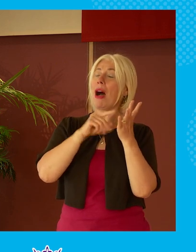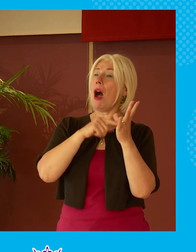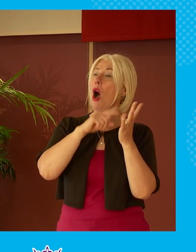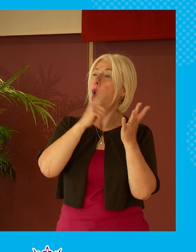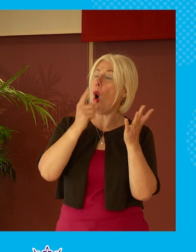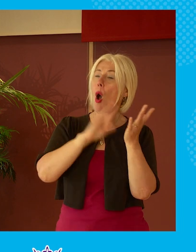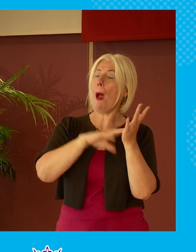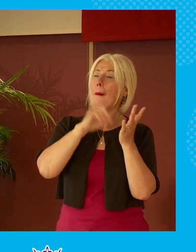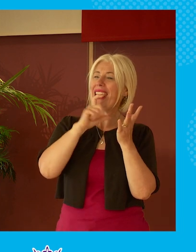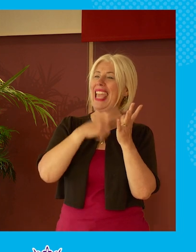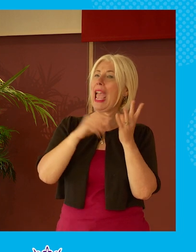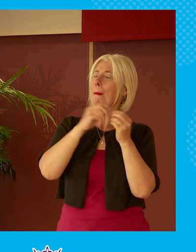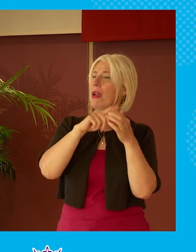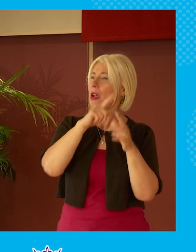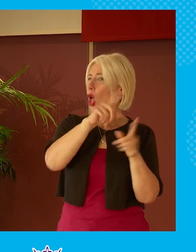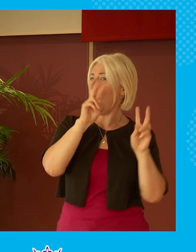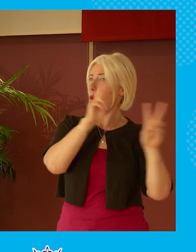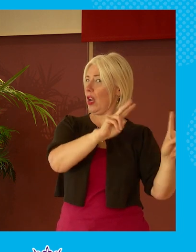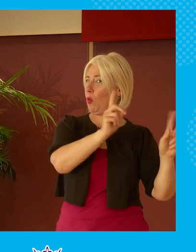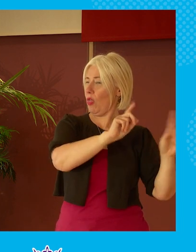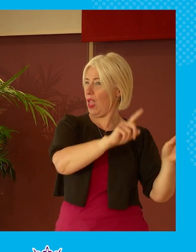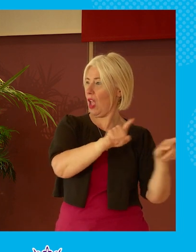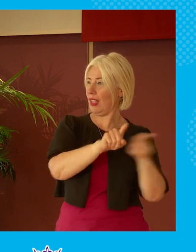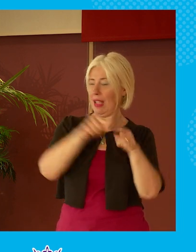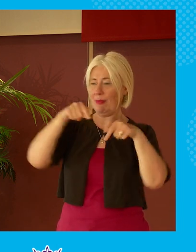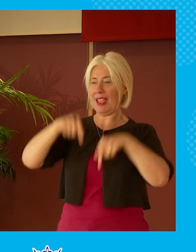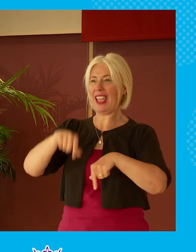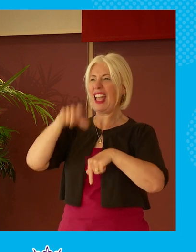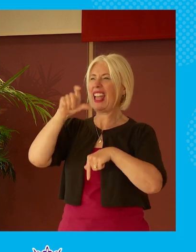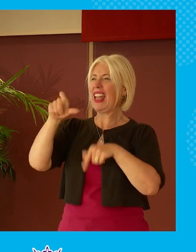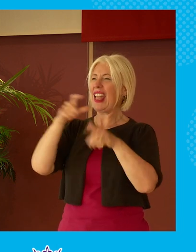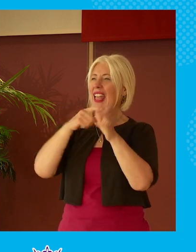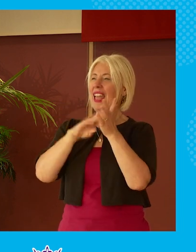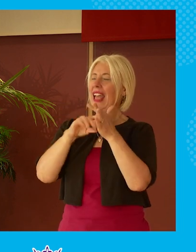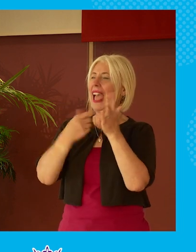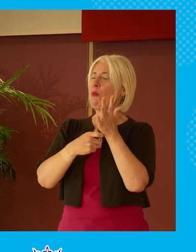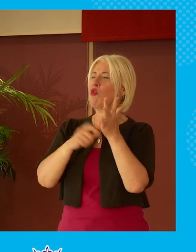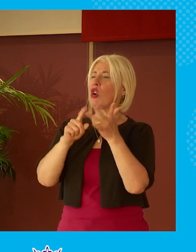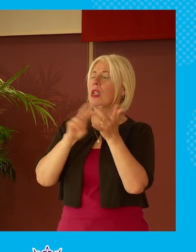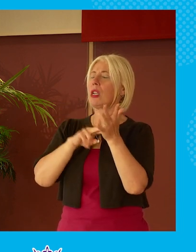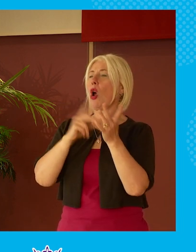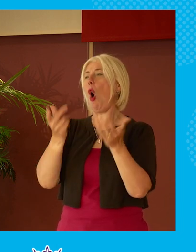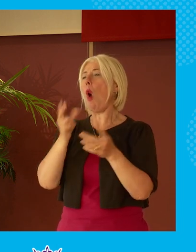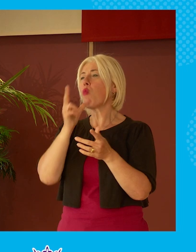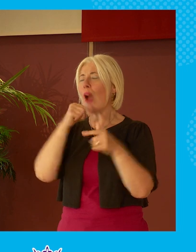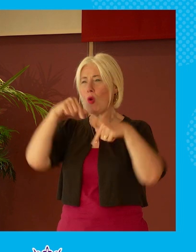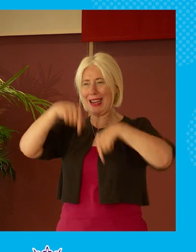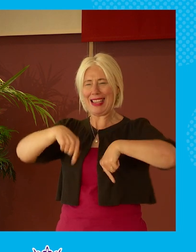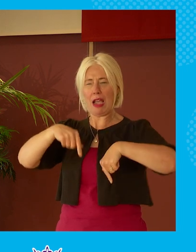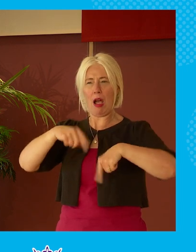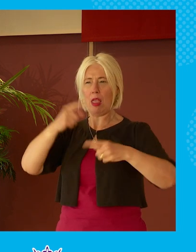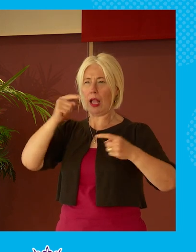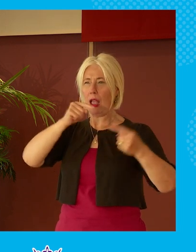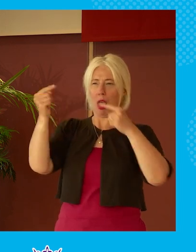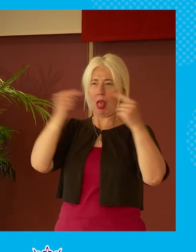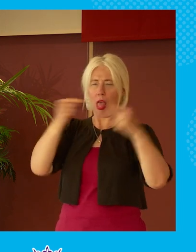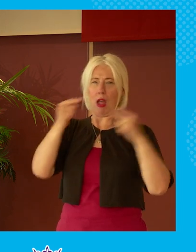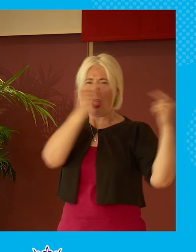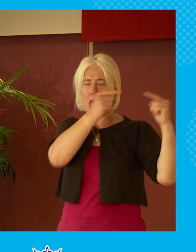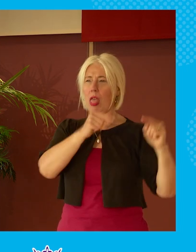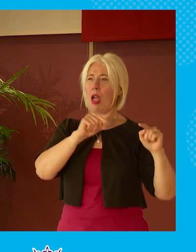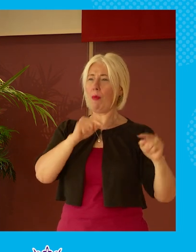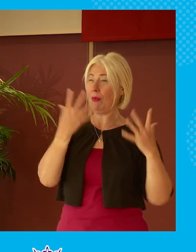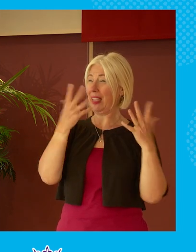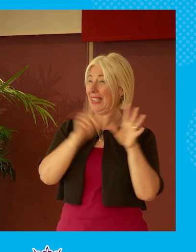with either of those outcomes or between sort of cameron and brown and and now it does feel to many people like you know the the the